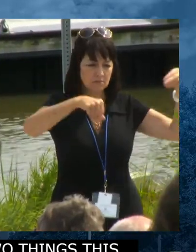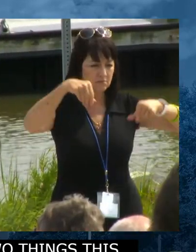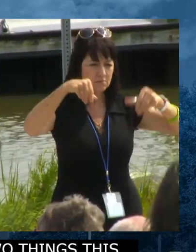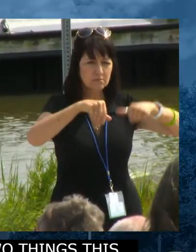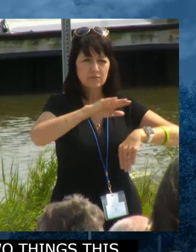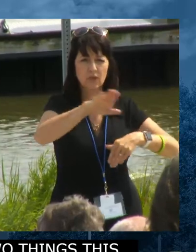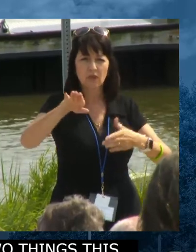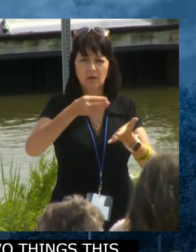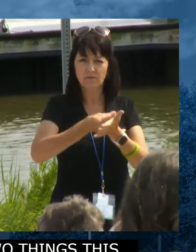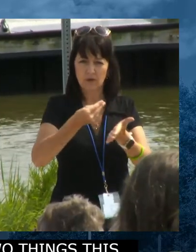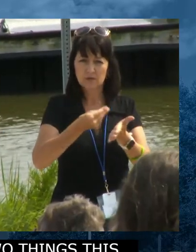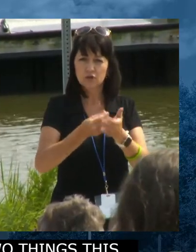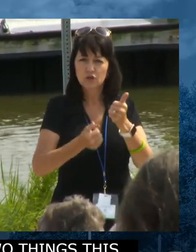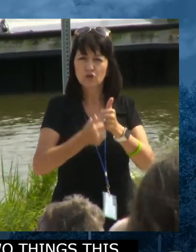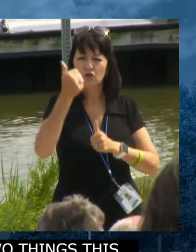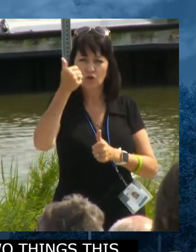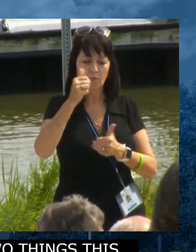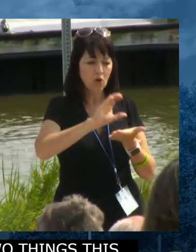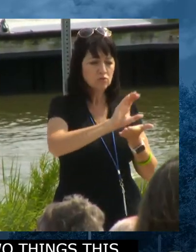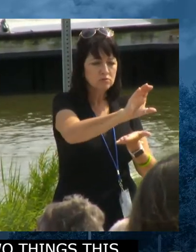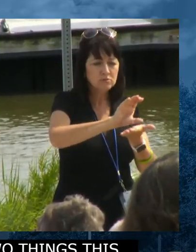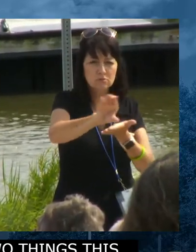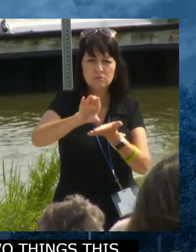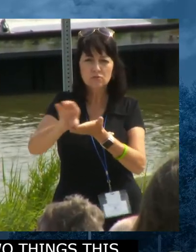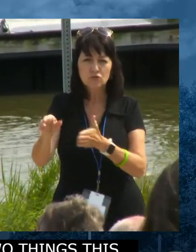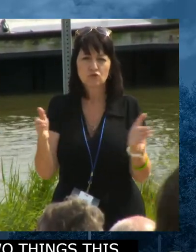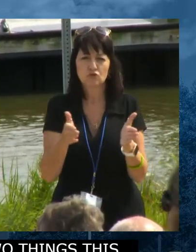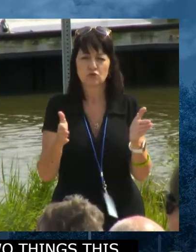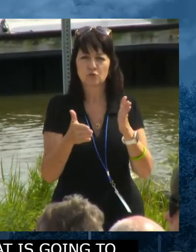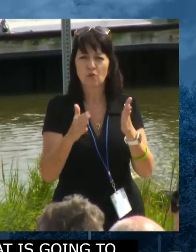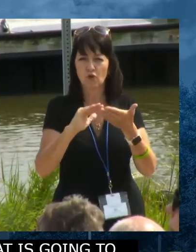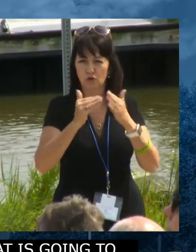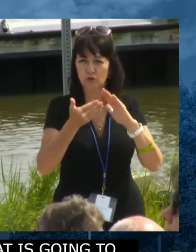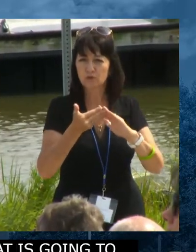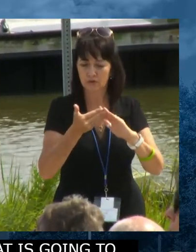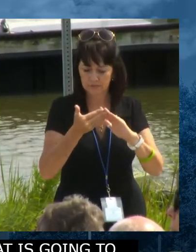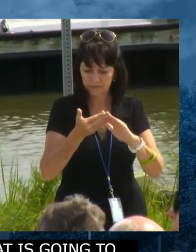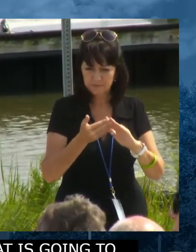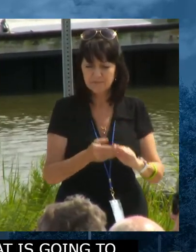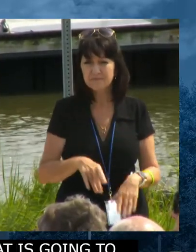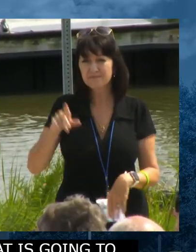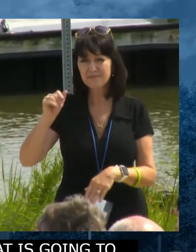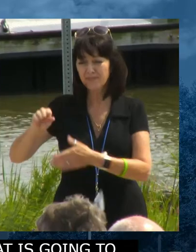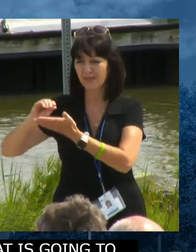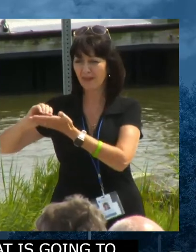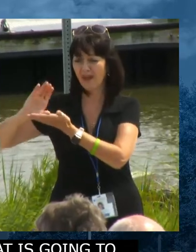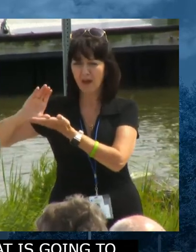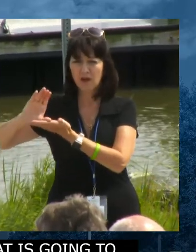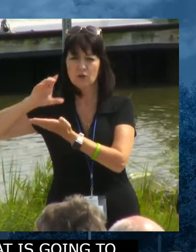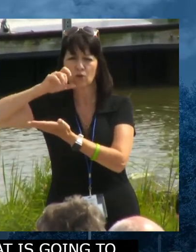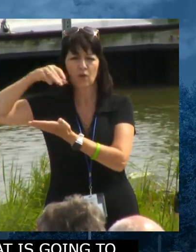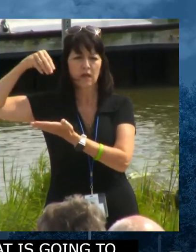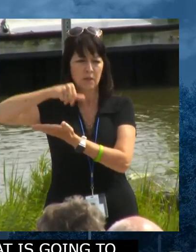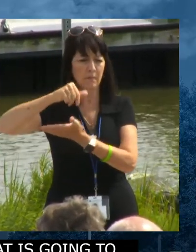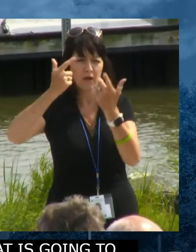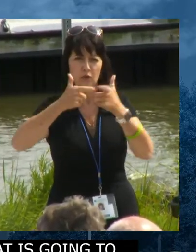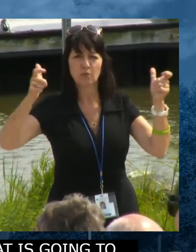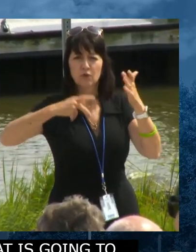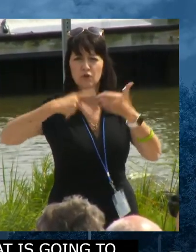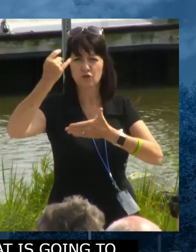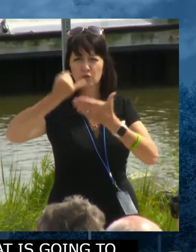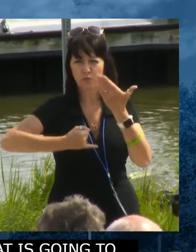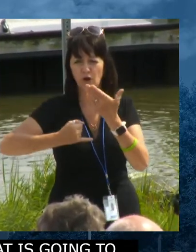small, little communities. We will have a funding mechanism, which Secretary Garvin will talk about, specifically geared towards